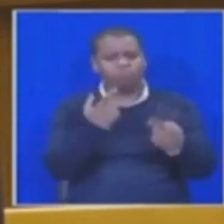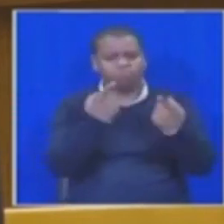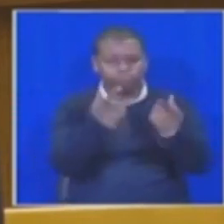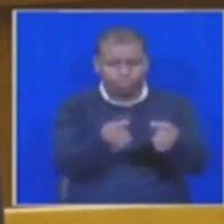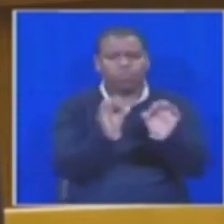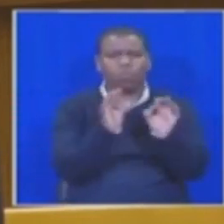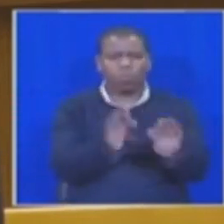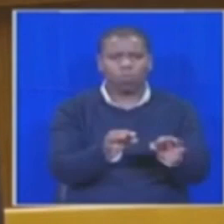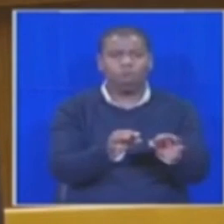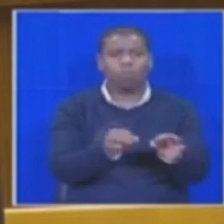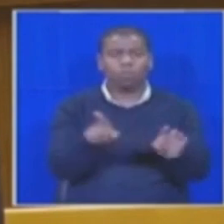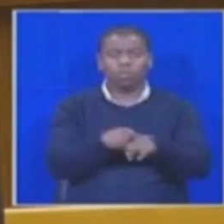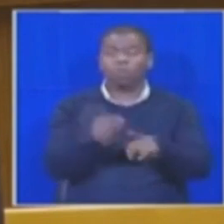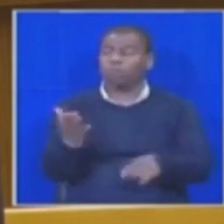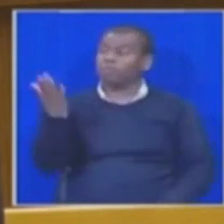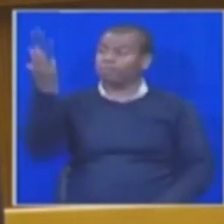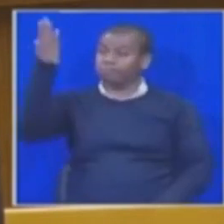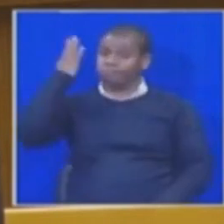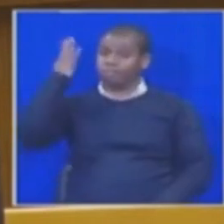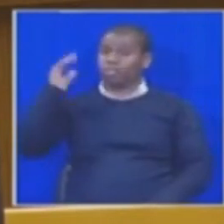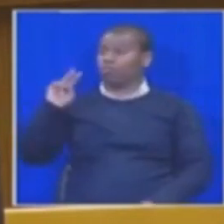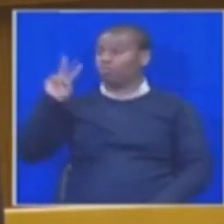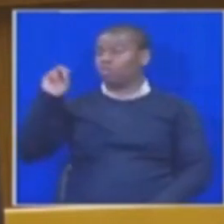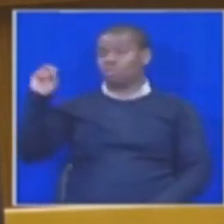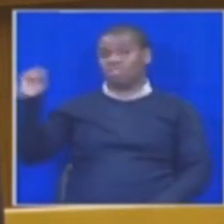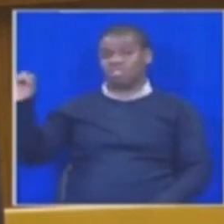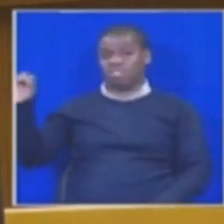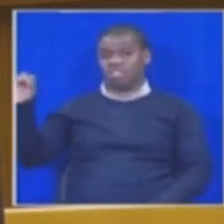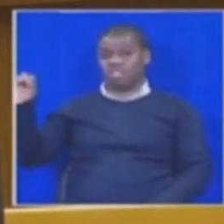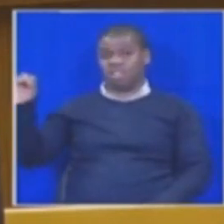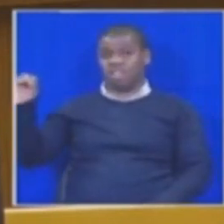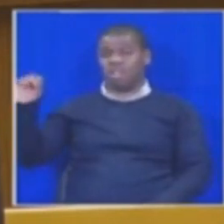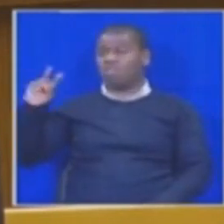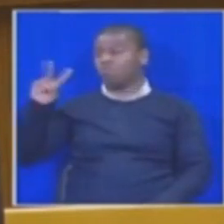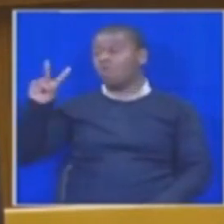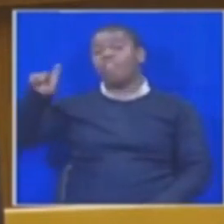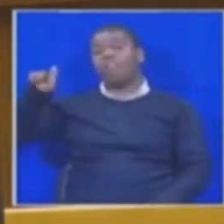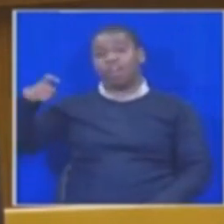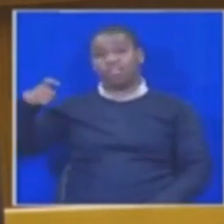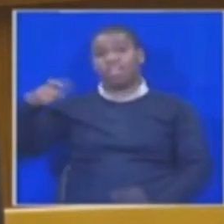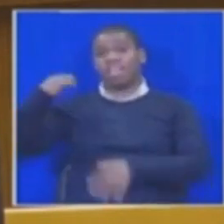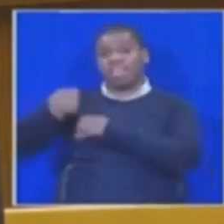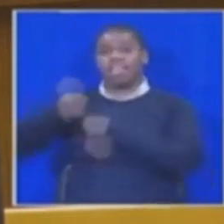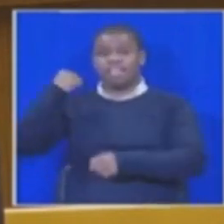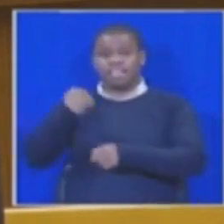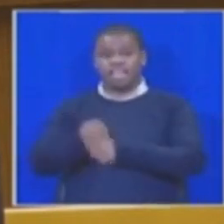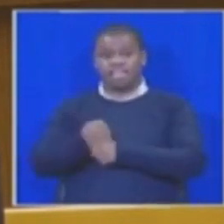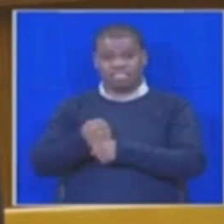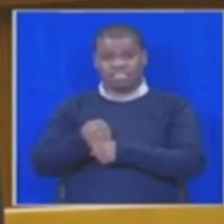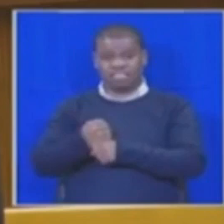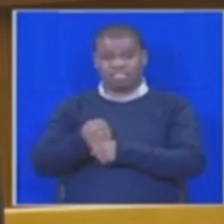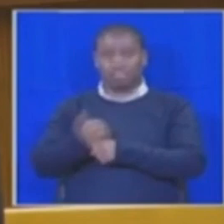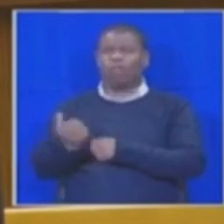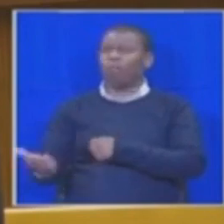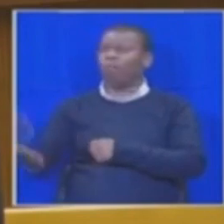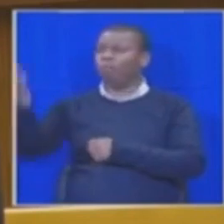did in 2,000 years ago by the person named Van Riebeck.